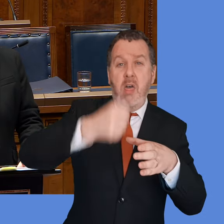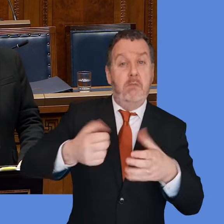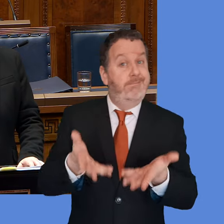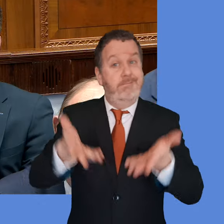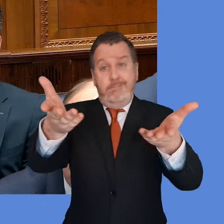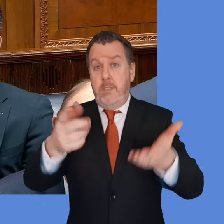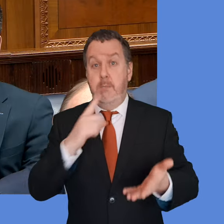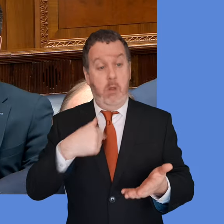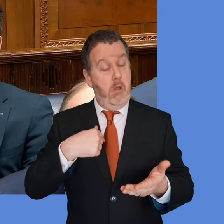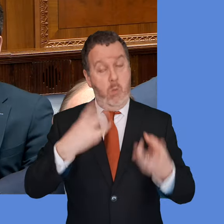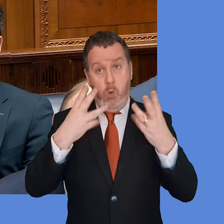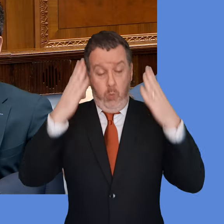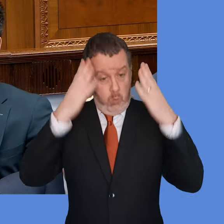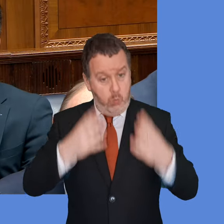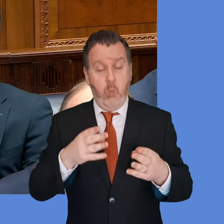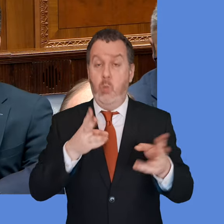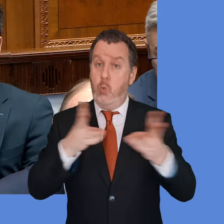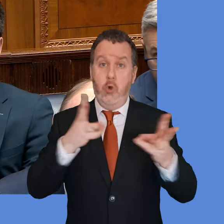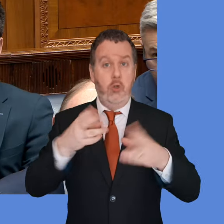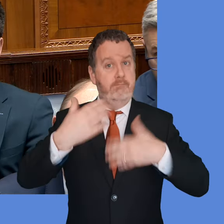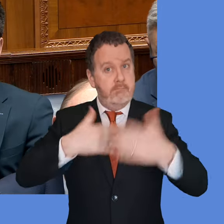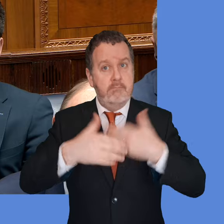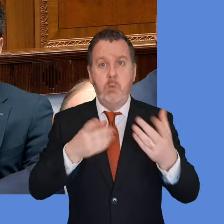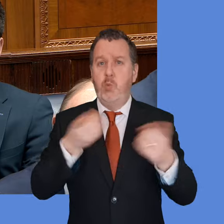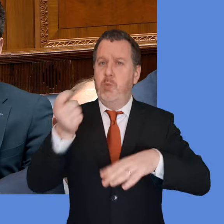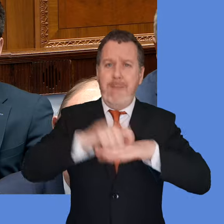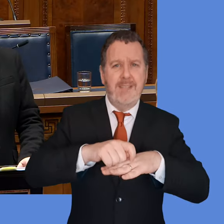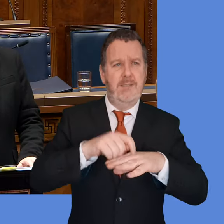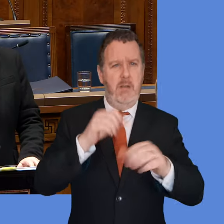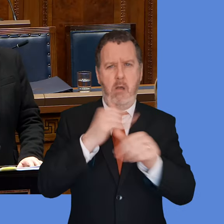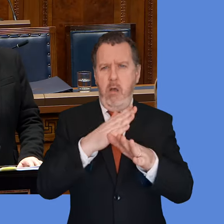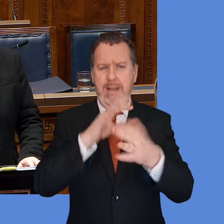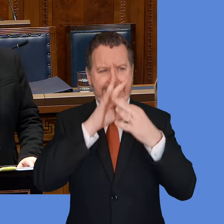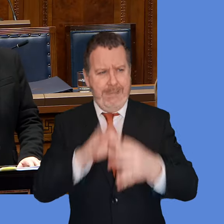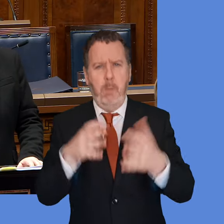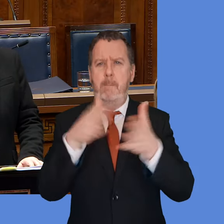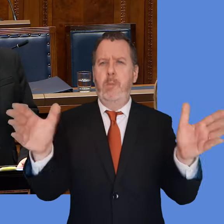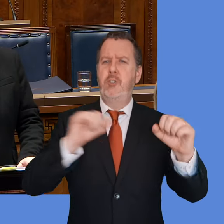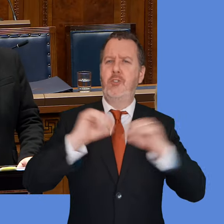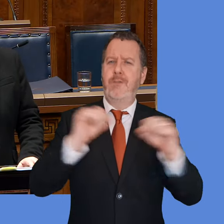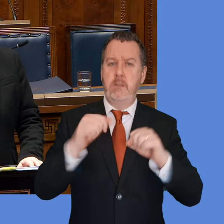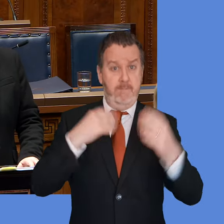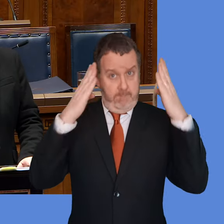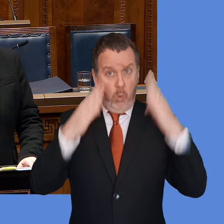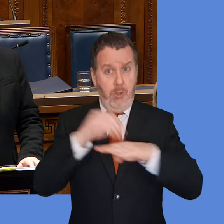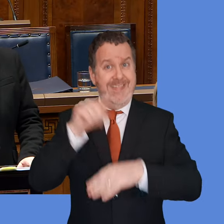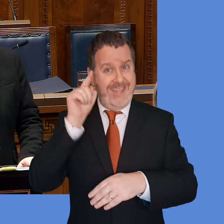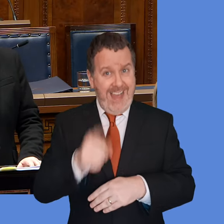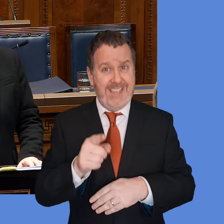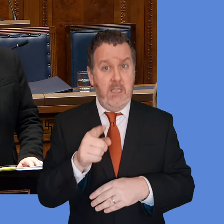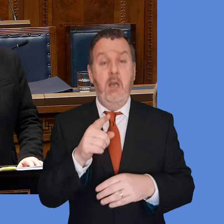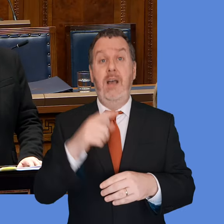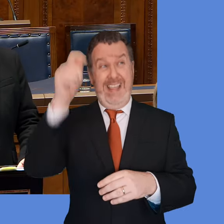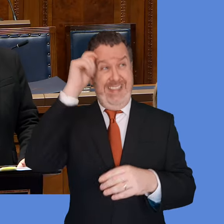divisive, if that's what you wish to do, that's your prerogative. I'm committed to working in this joint office. I'm committed to trying to do our best around all the issues of public